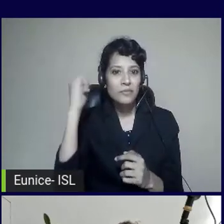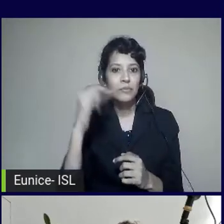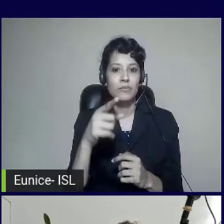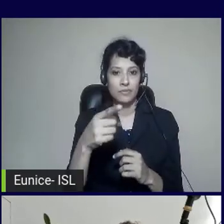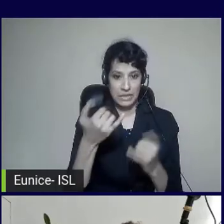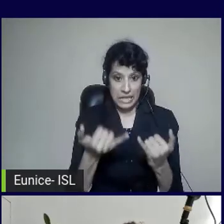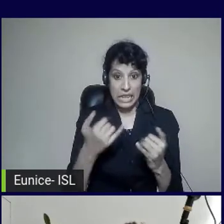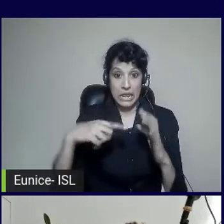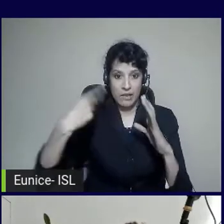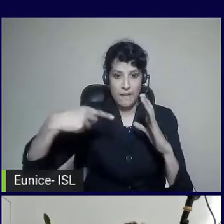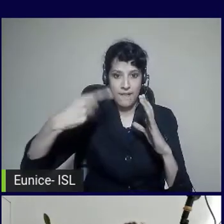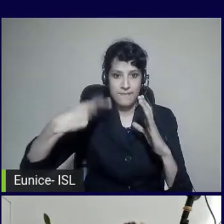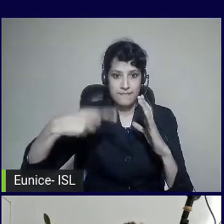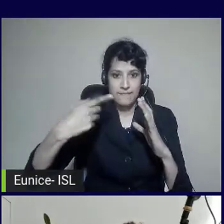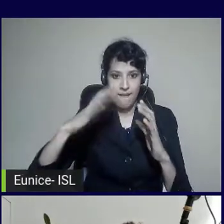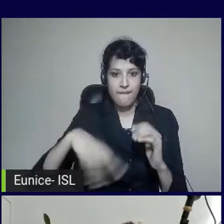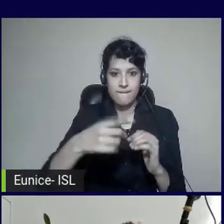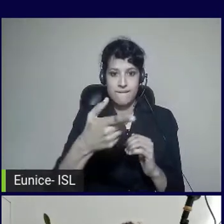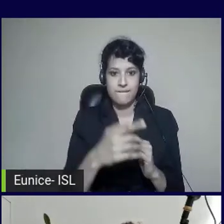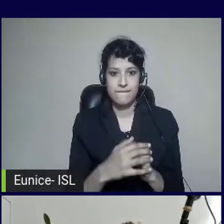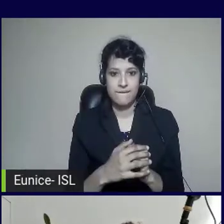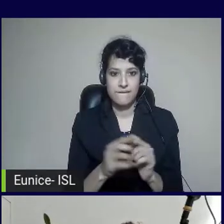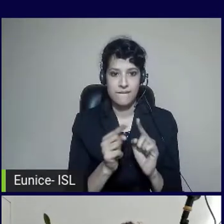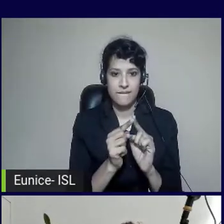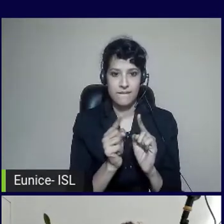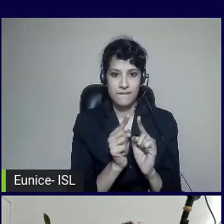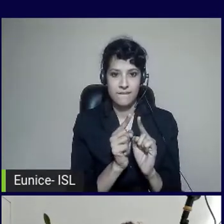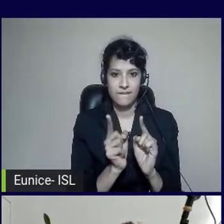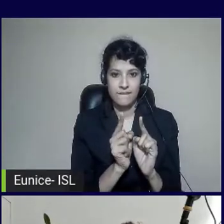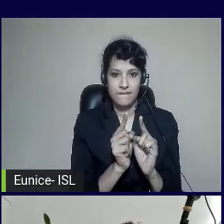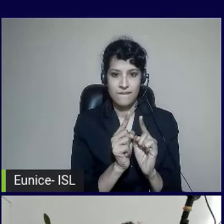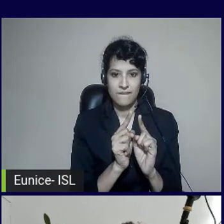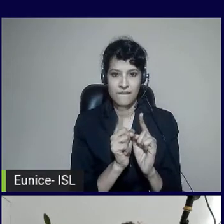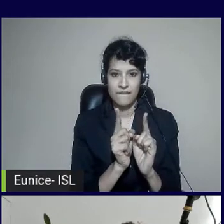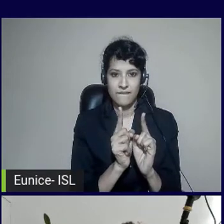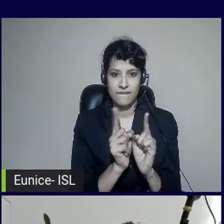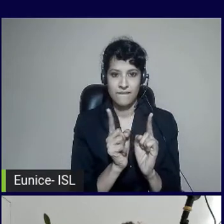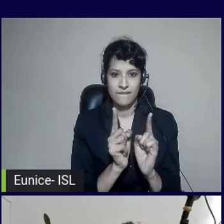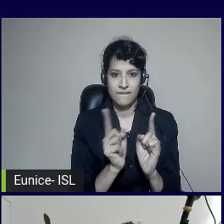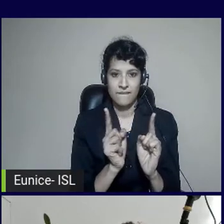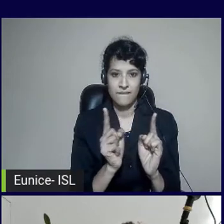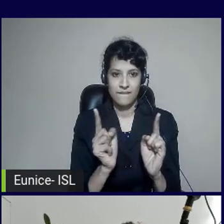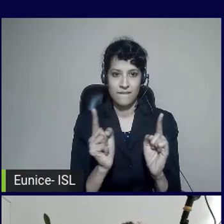And it's running in Visual Studio Code. And let me just open it here.